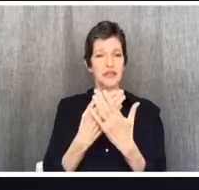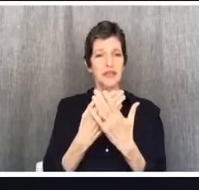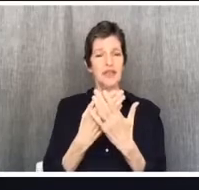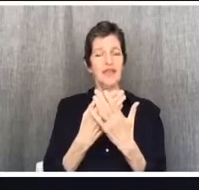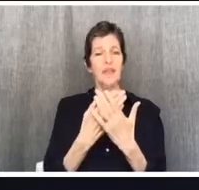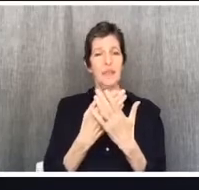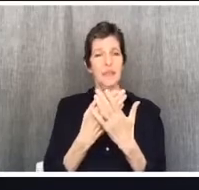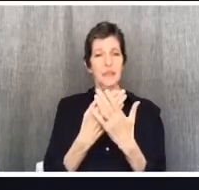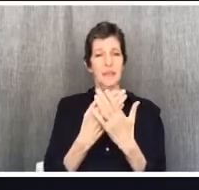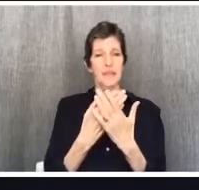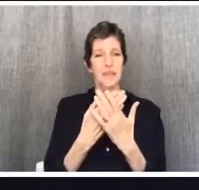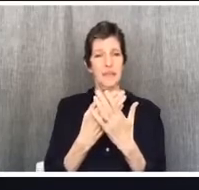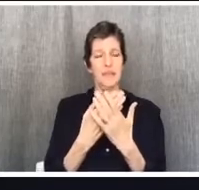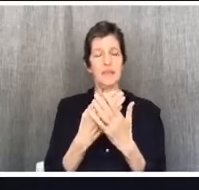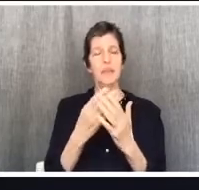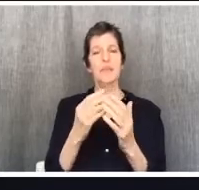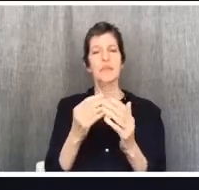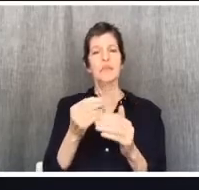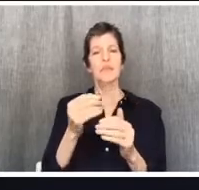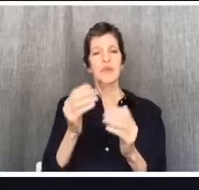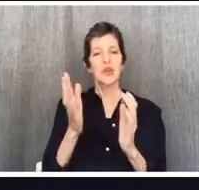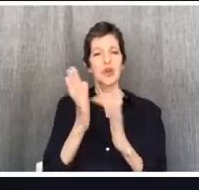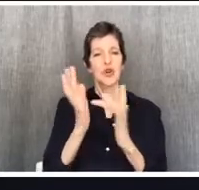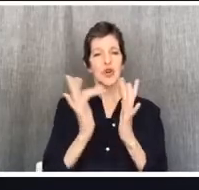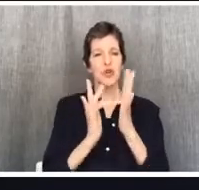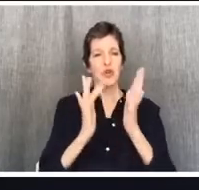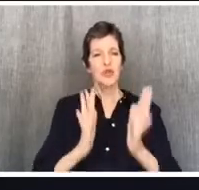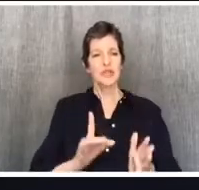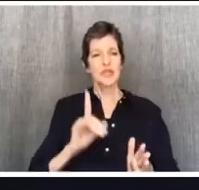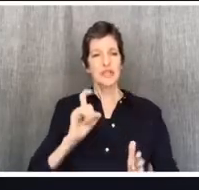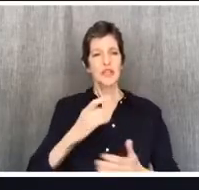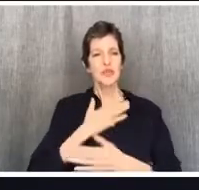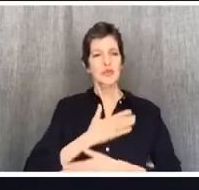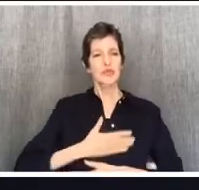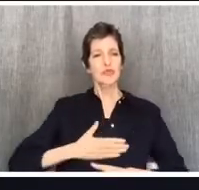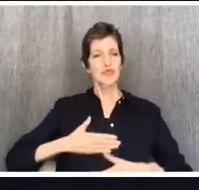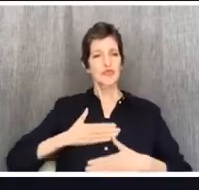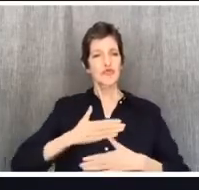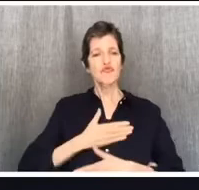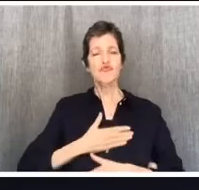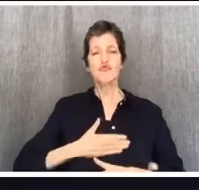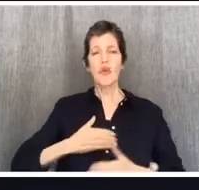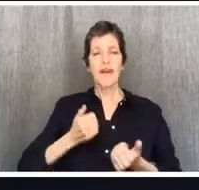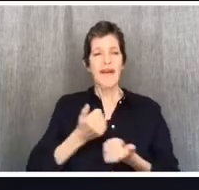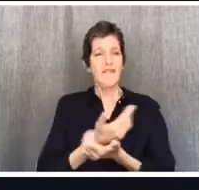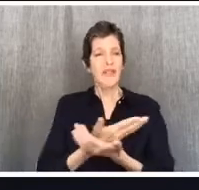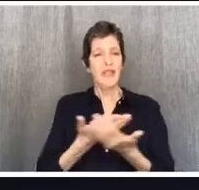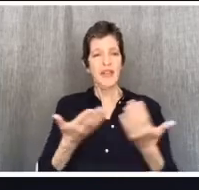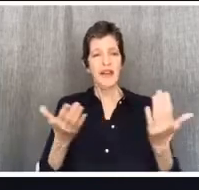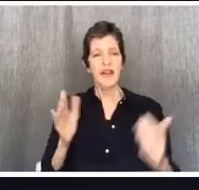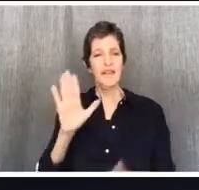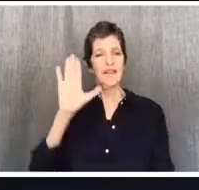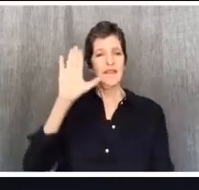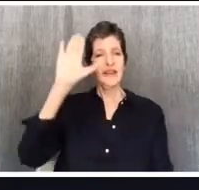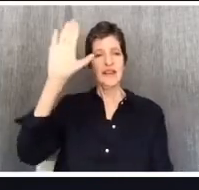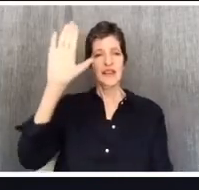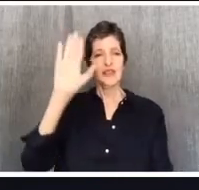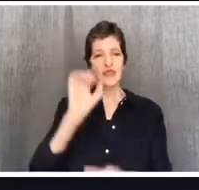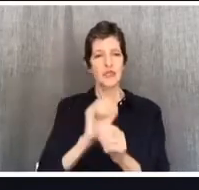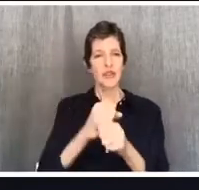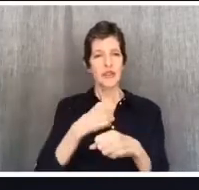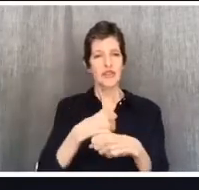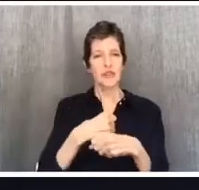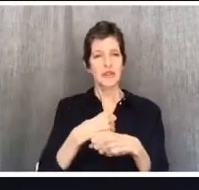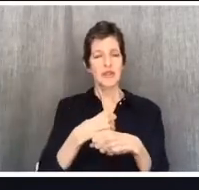human experience. They are called to enjoy a large part of God's creation. Paul is again